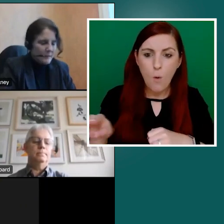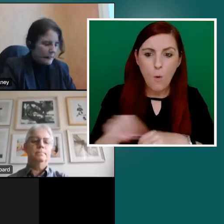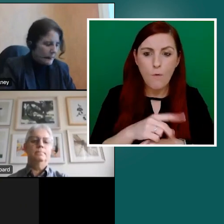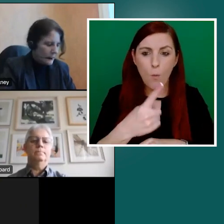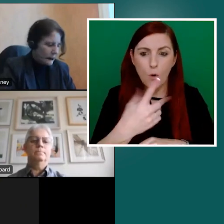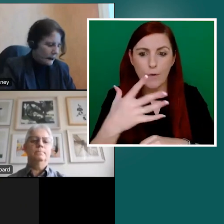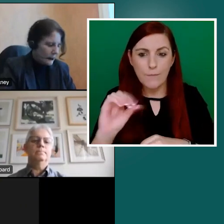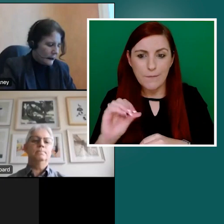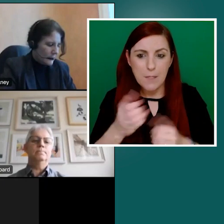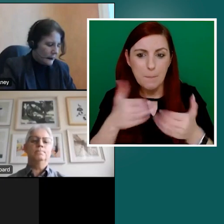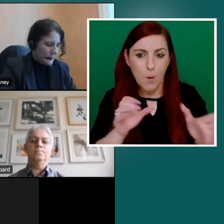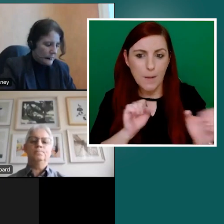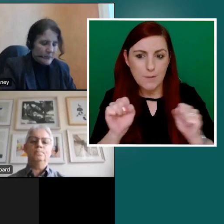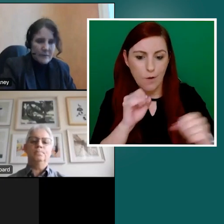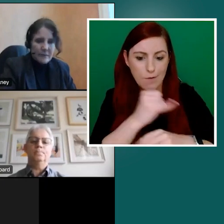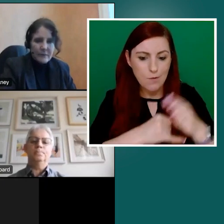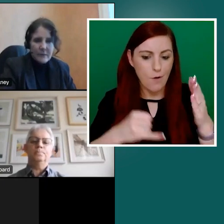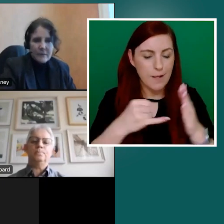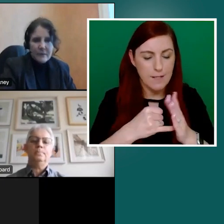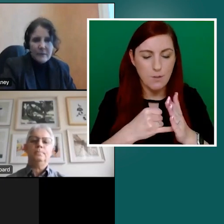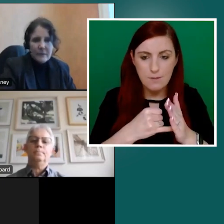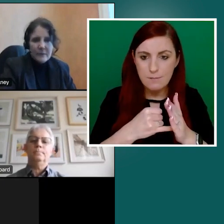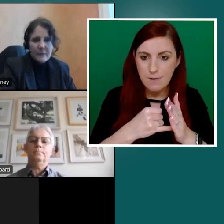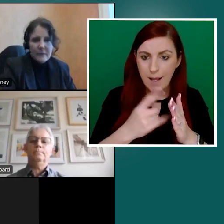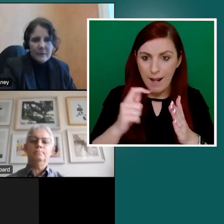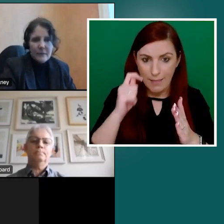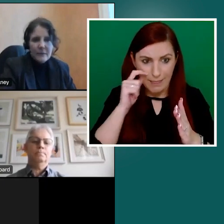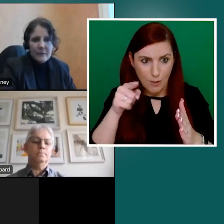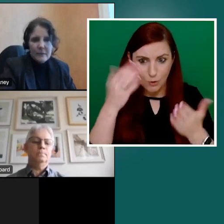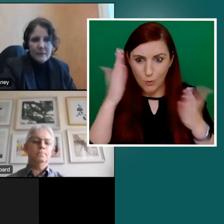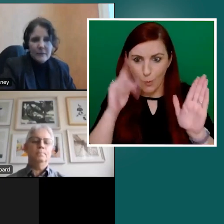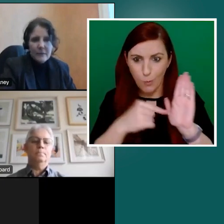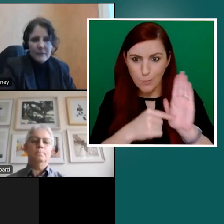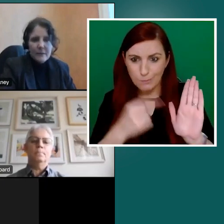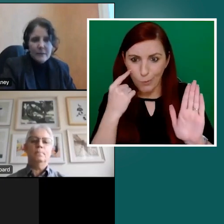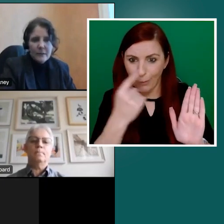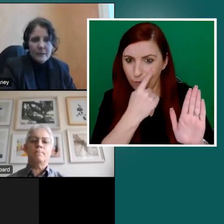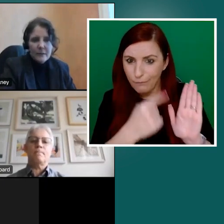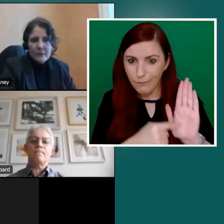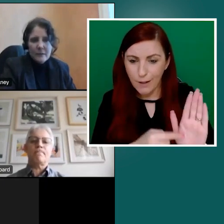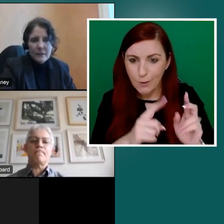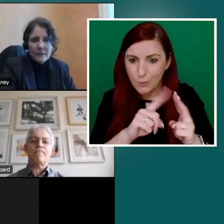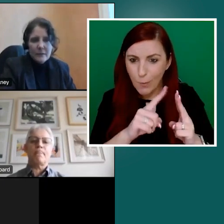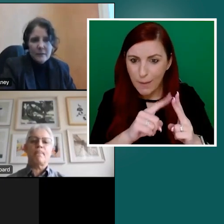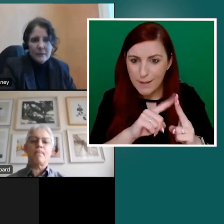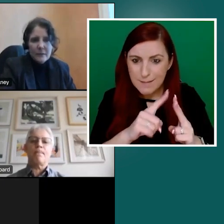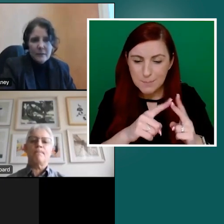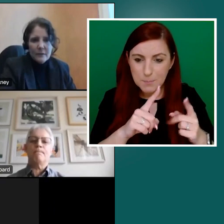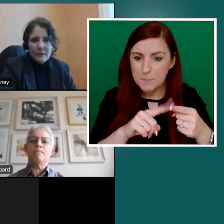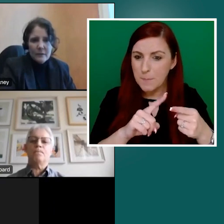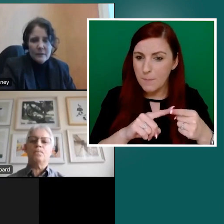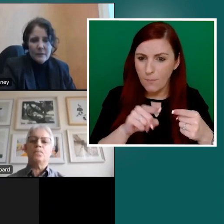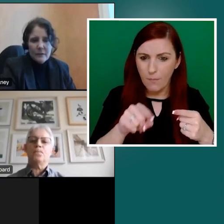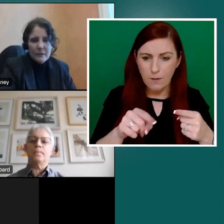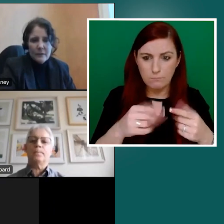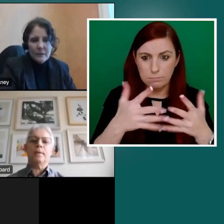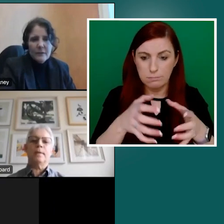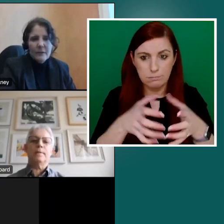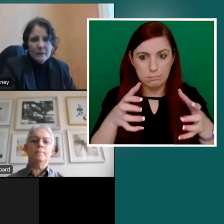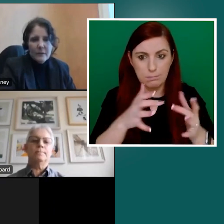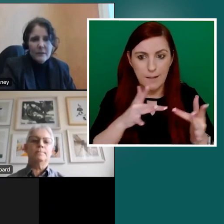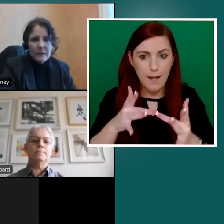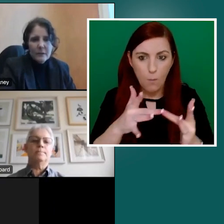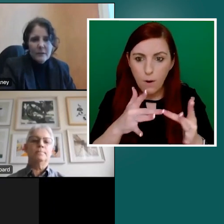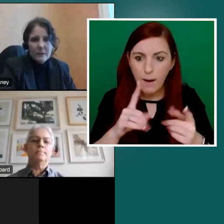service organisations. And again, I think that really just shows, I suppose, two things. One is the marvellous growth in the network